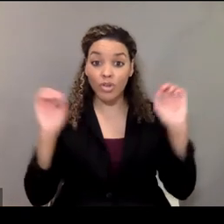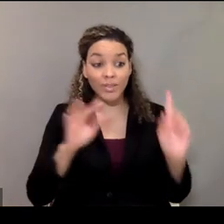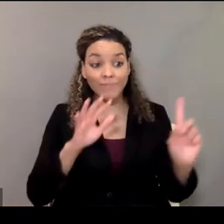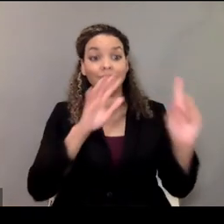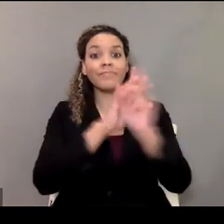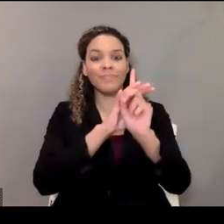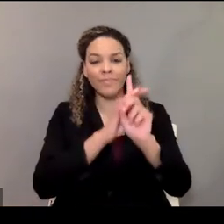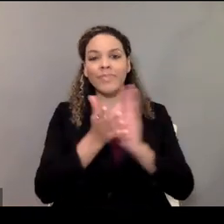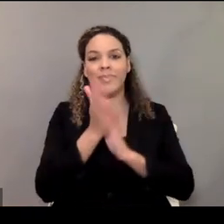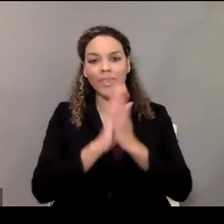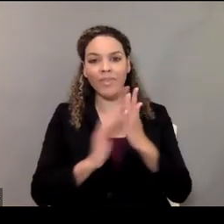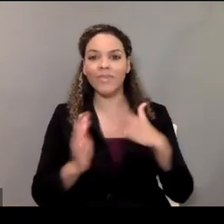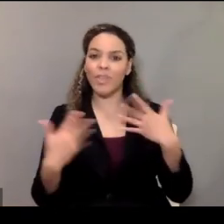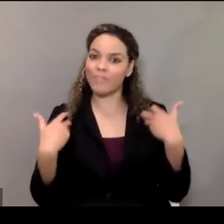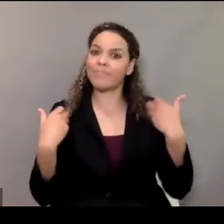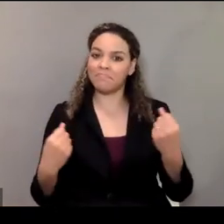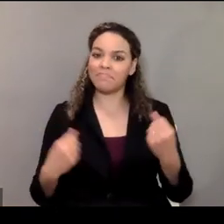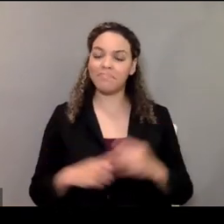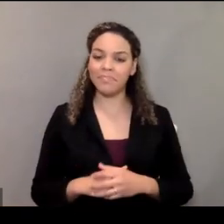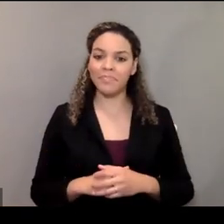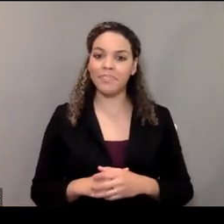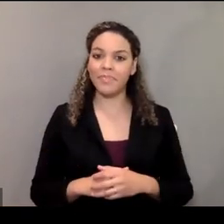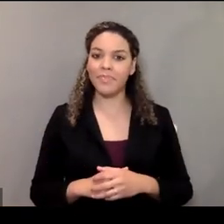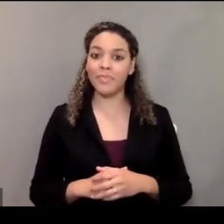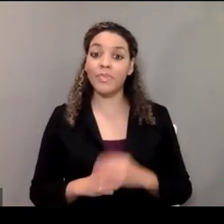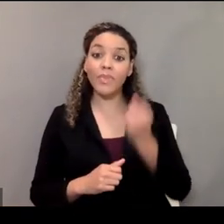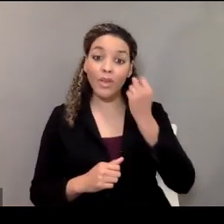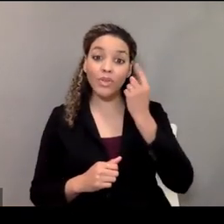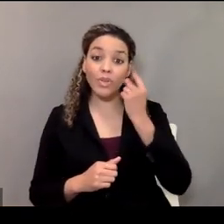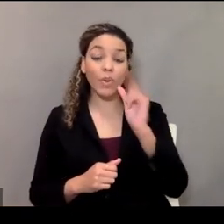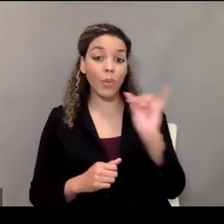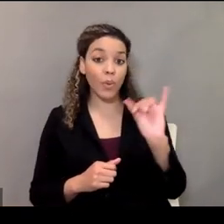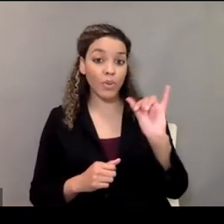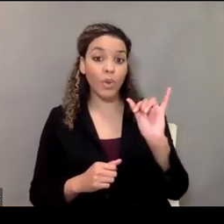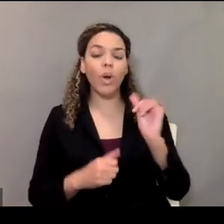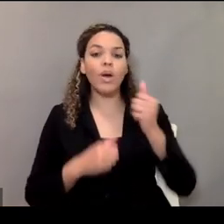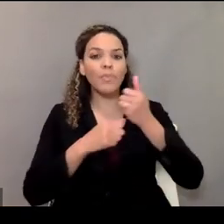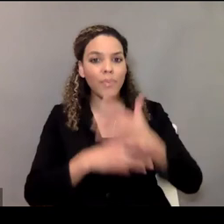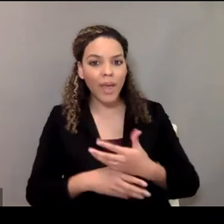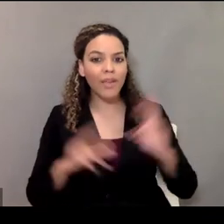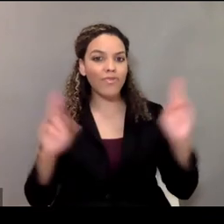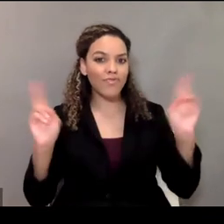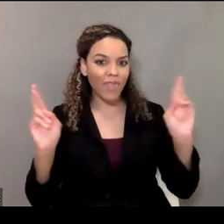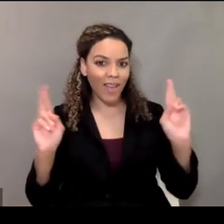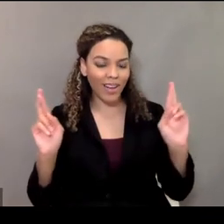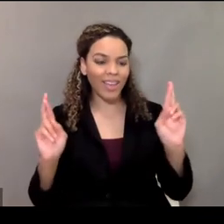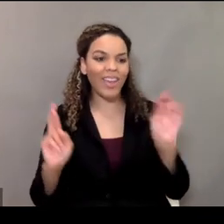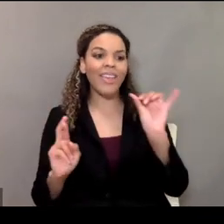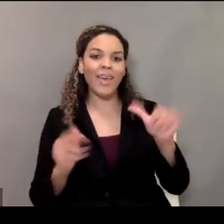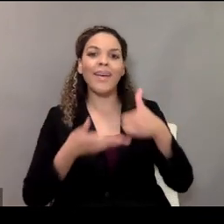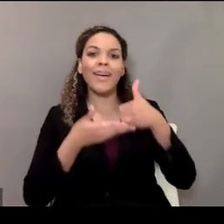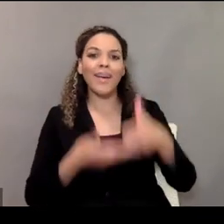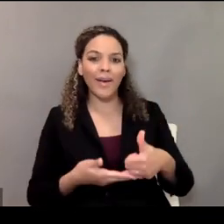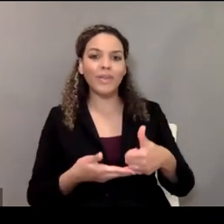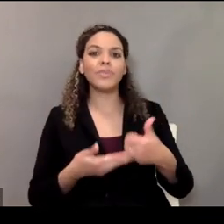when an emergency arrives. And in this way that the preparedness also, of course,